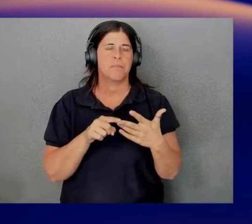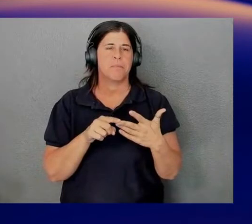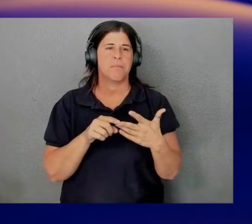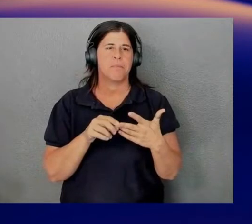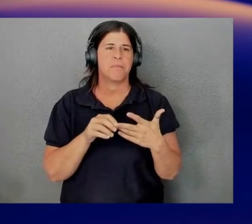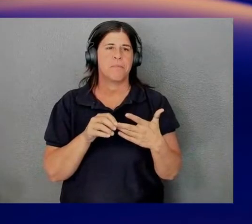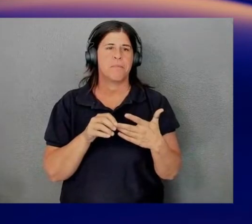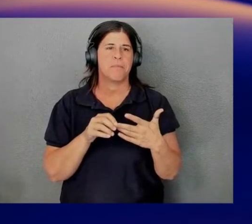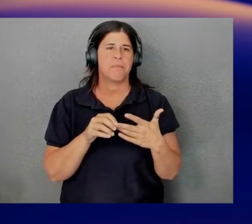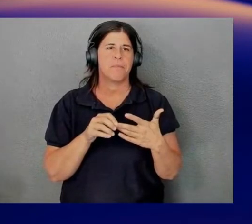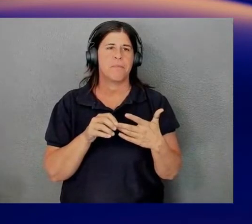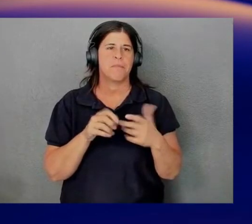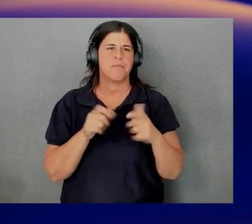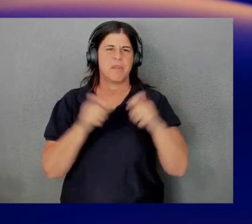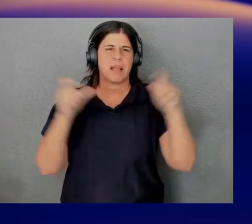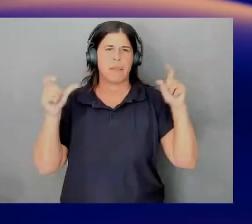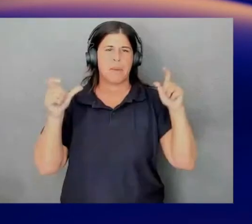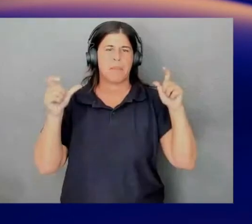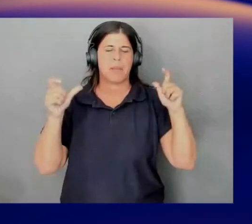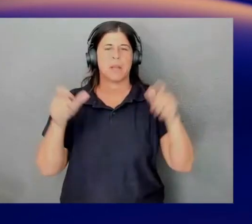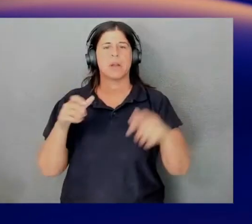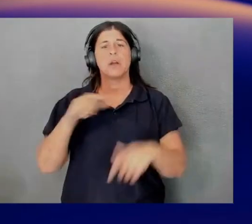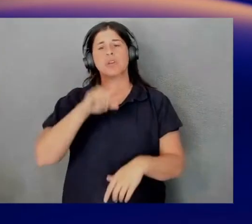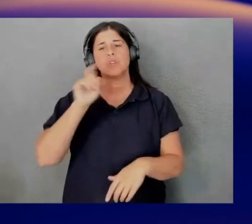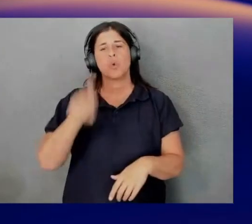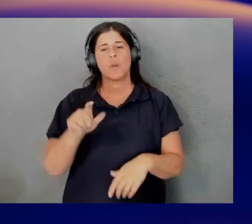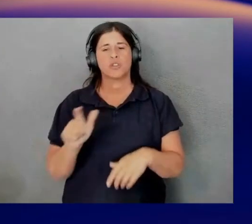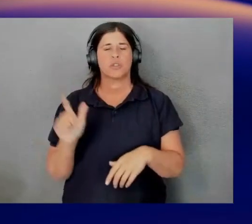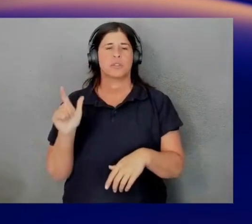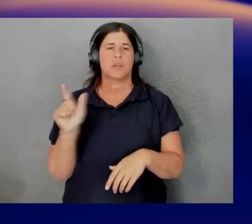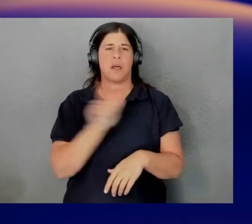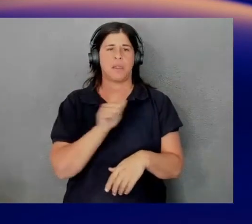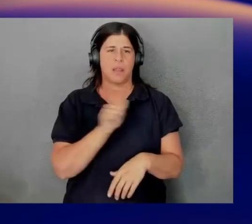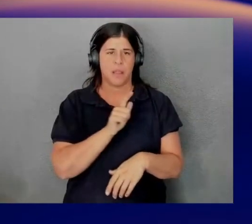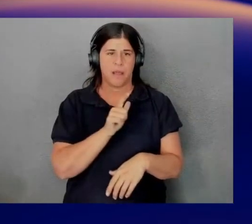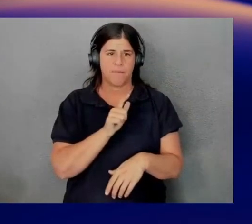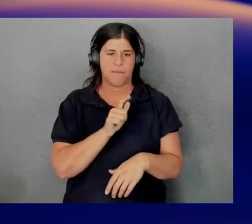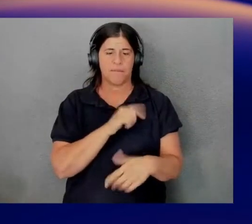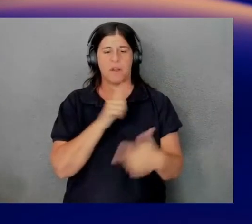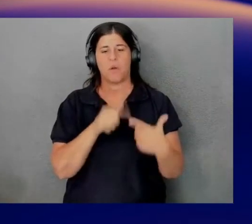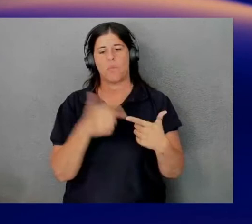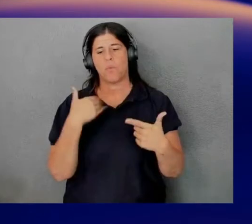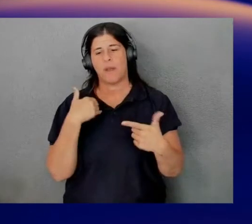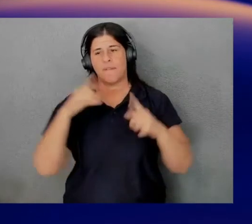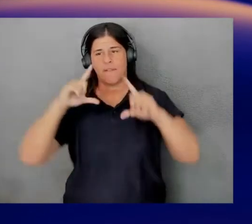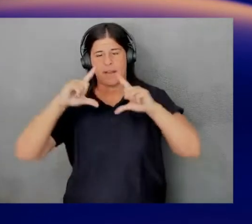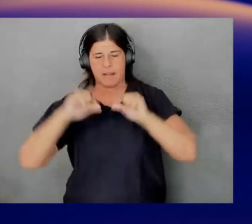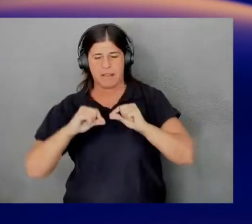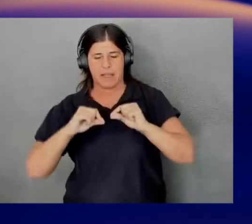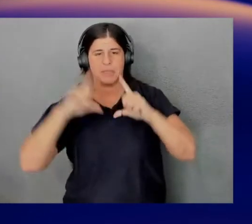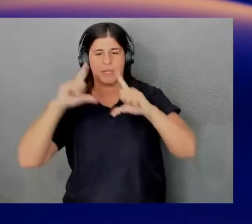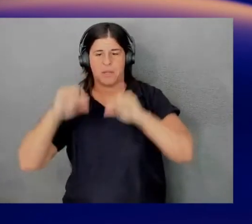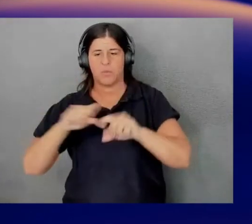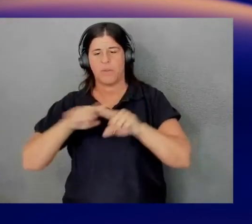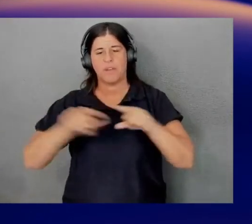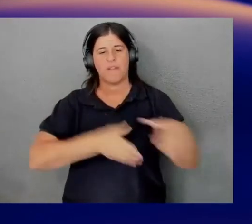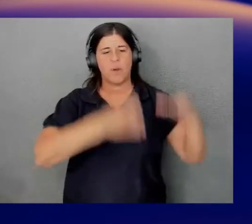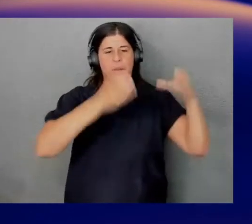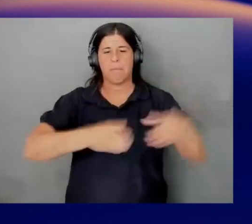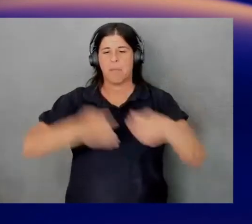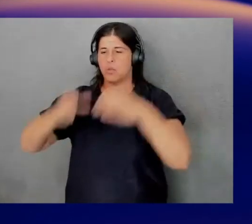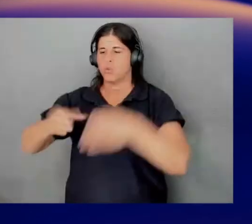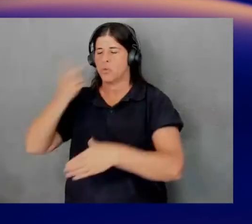Make this a little bit bigger. So, see our questions are on the left. And we have, if I collapse this, we have all of our different pillars here that we can dive into. Okay.